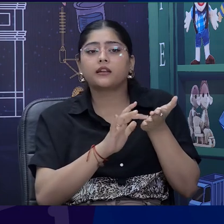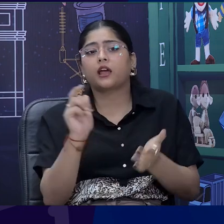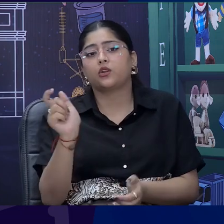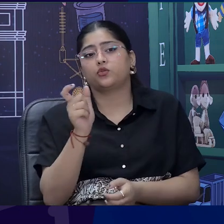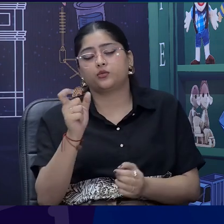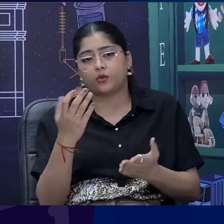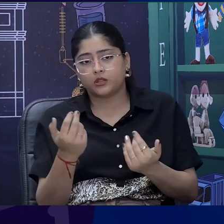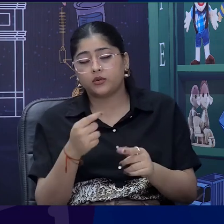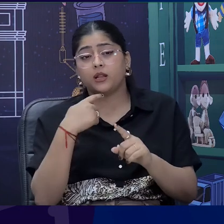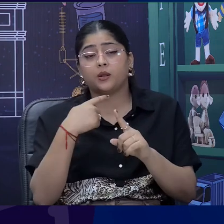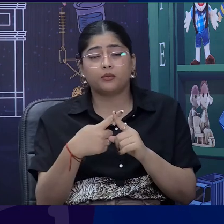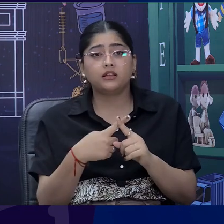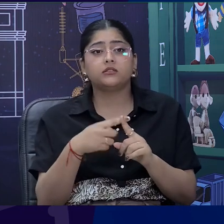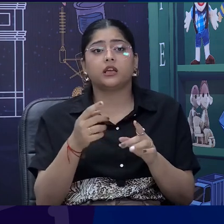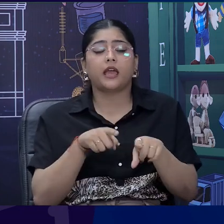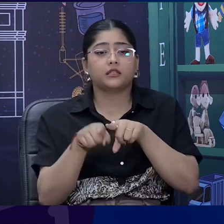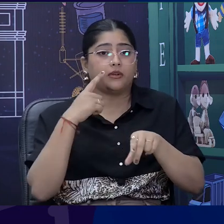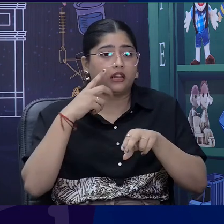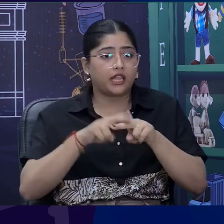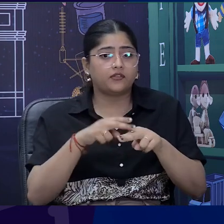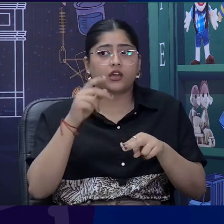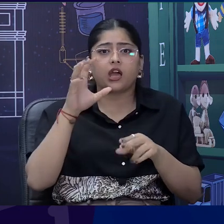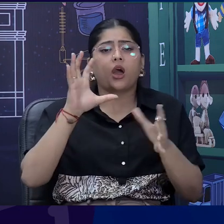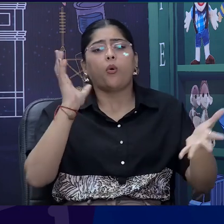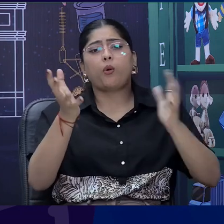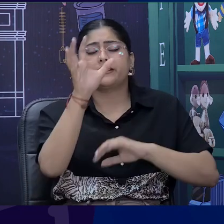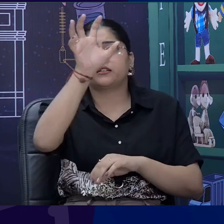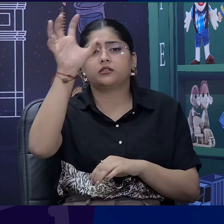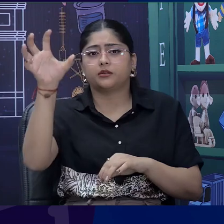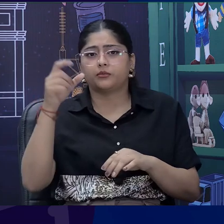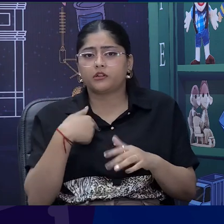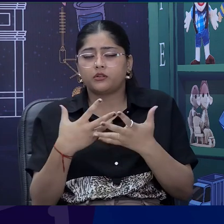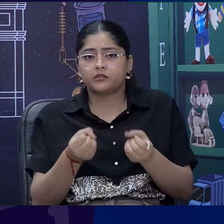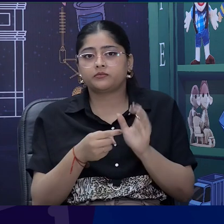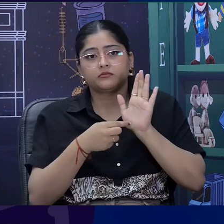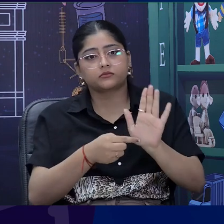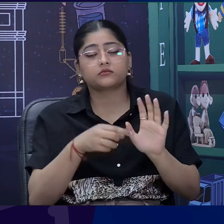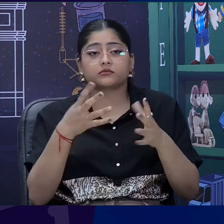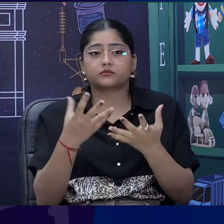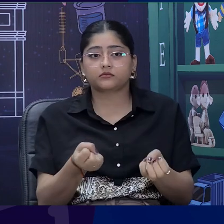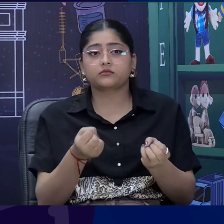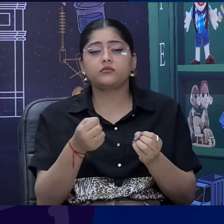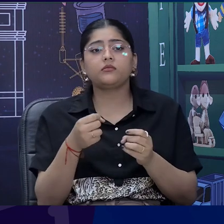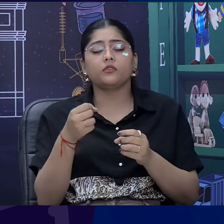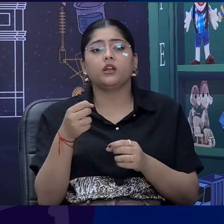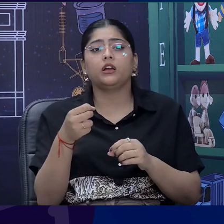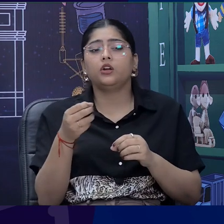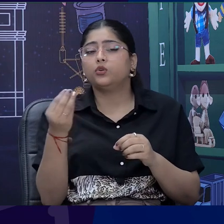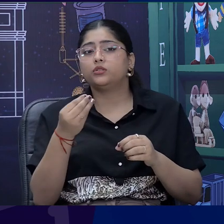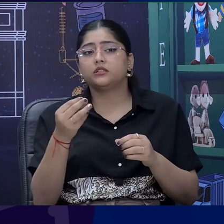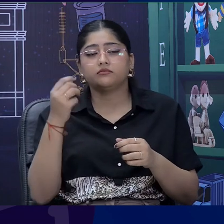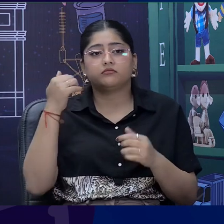highlight the countries you are talking about like here I have highlighted England and Scotland. Scotland. We can make that